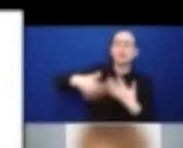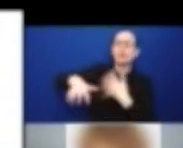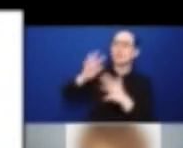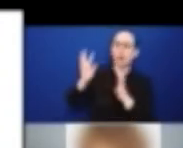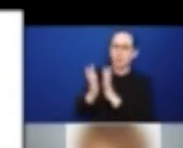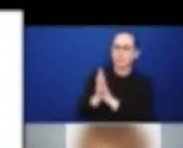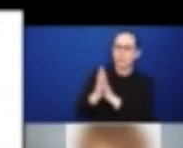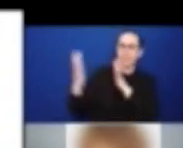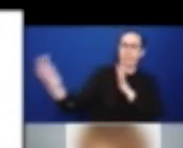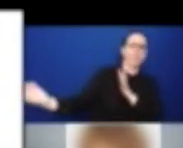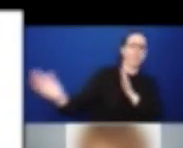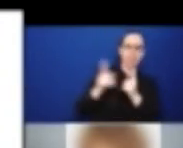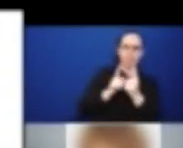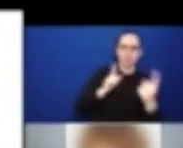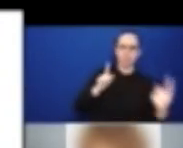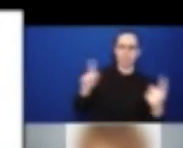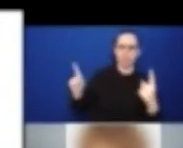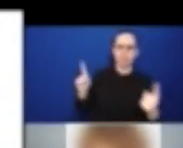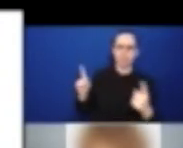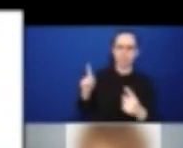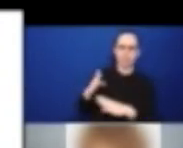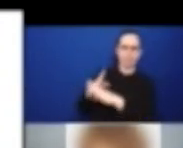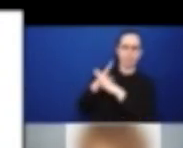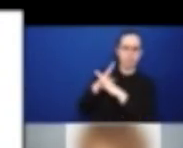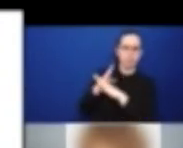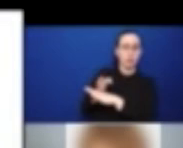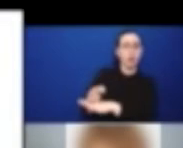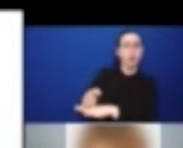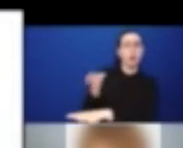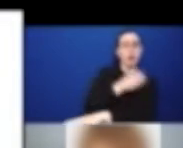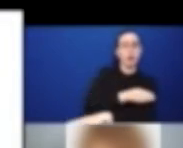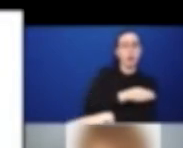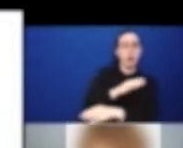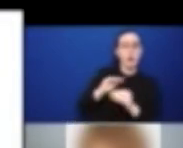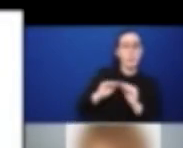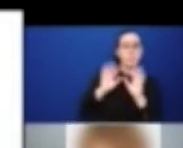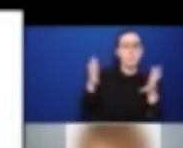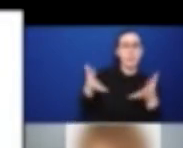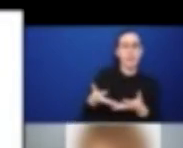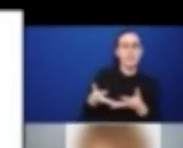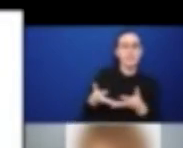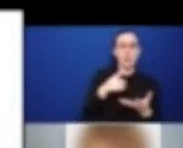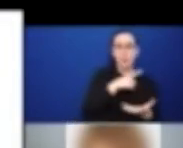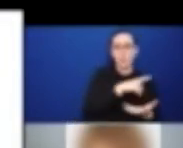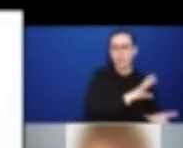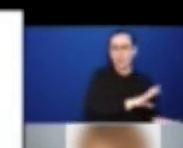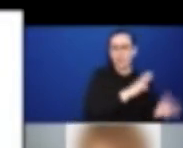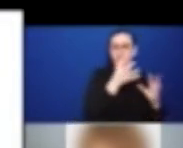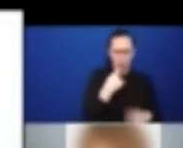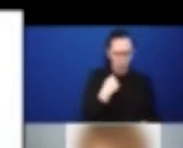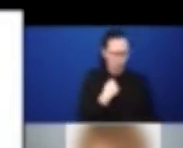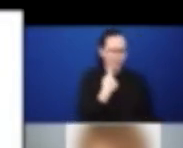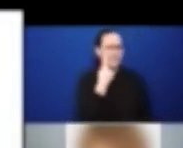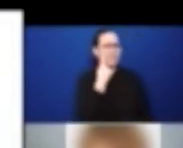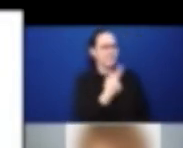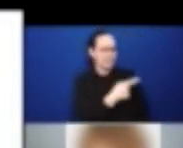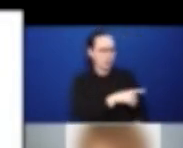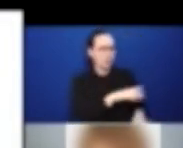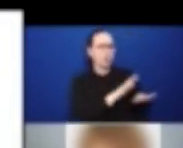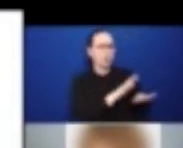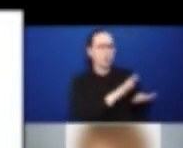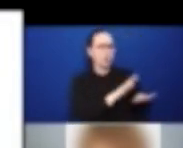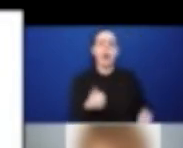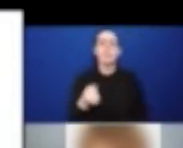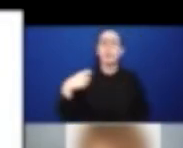issues related to post traumatic stress disorders for children and also for other issues